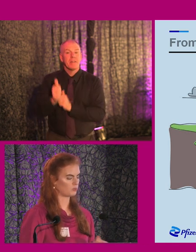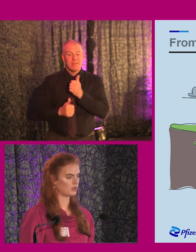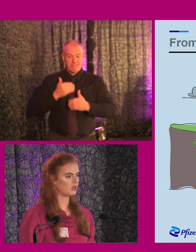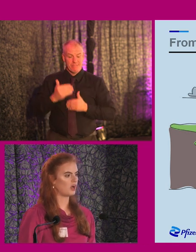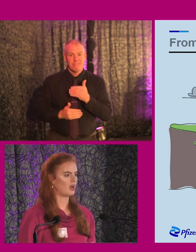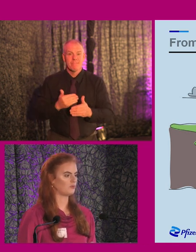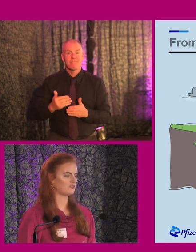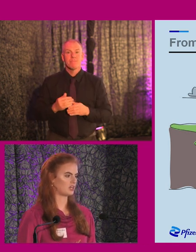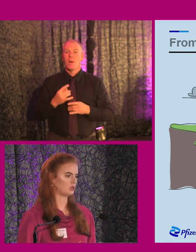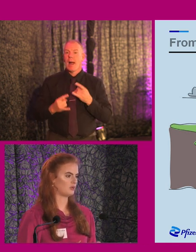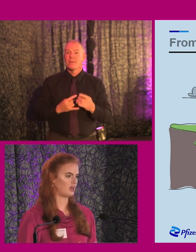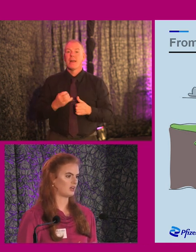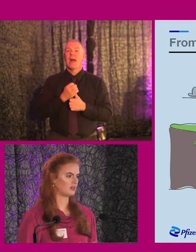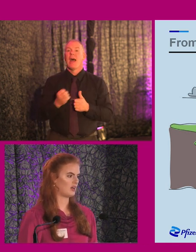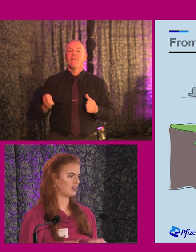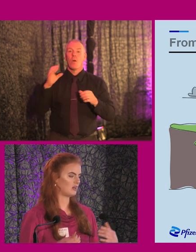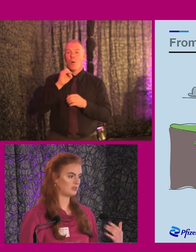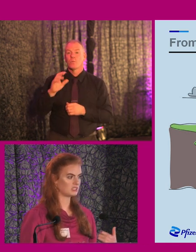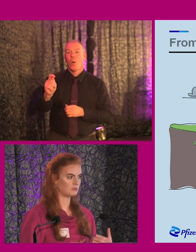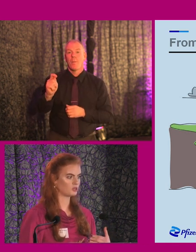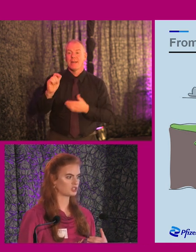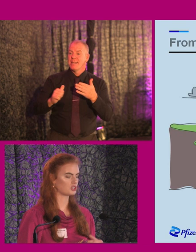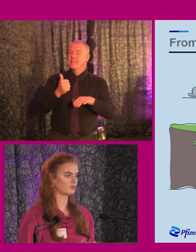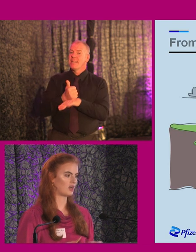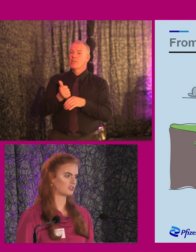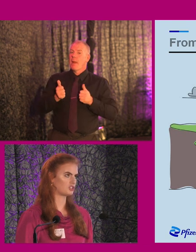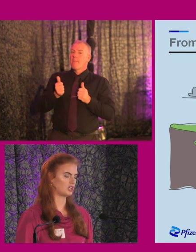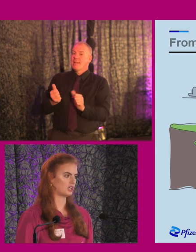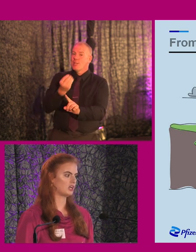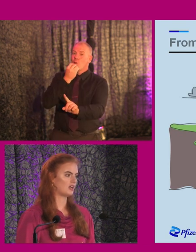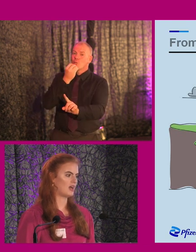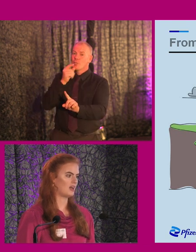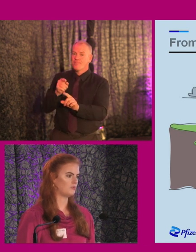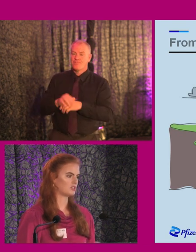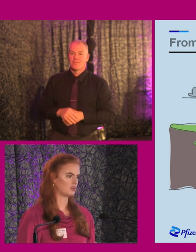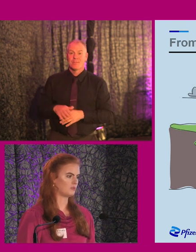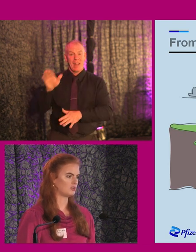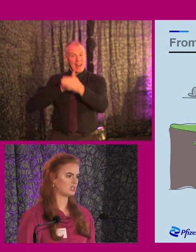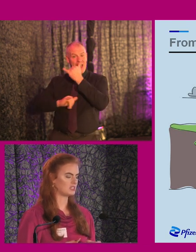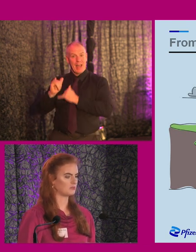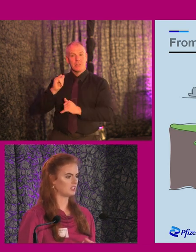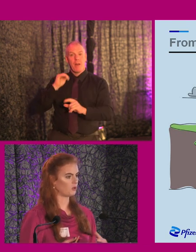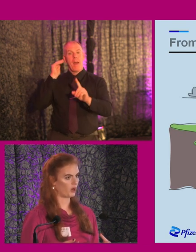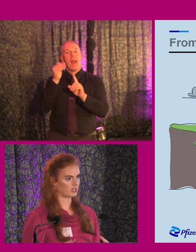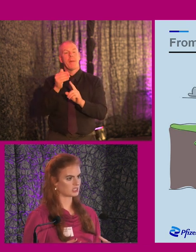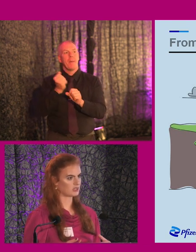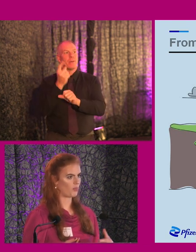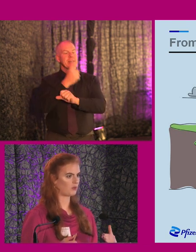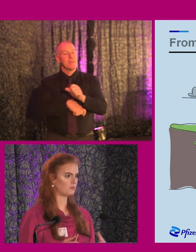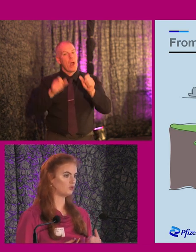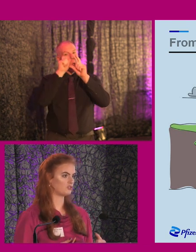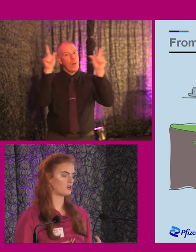October we set up an Ability Month. So last year it was all about disability awareness.